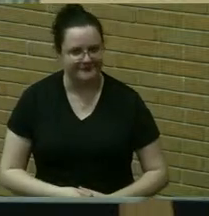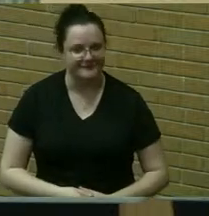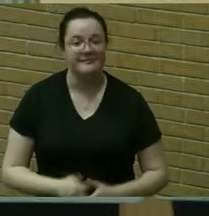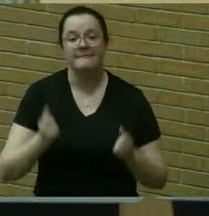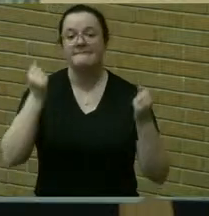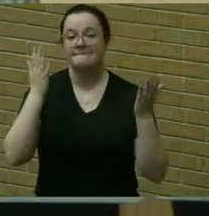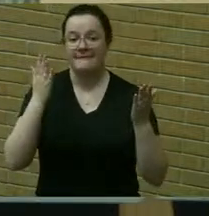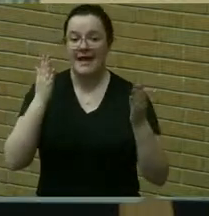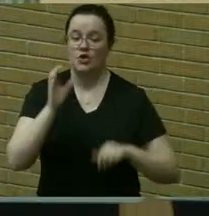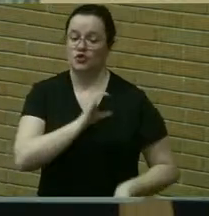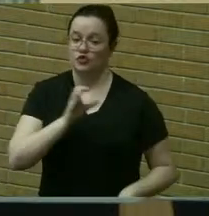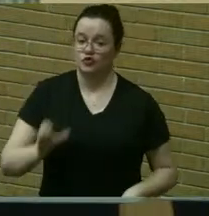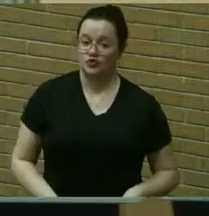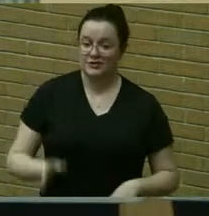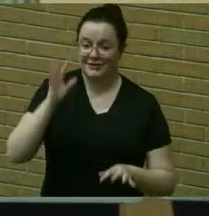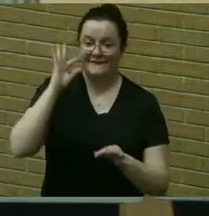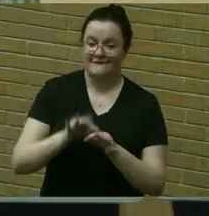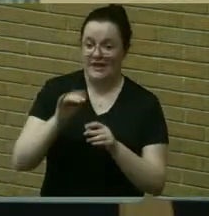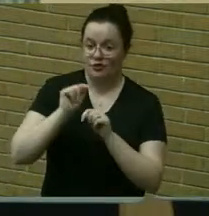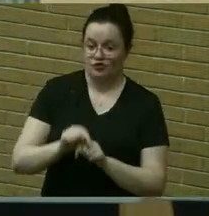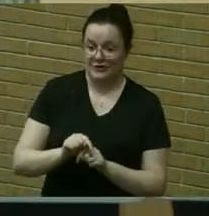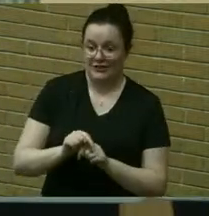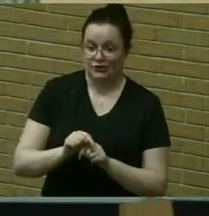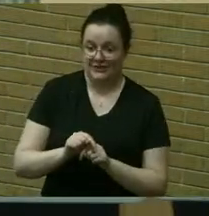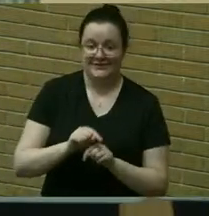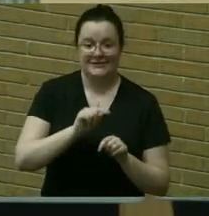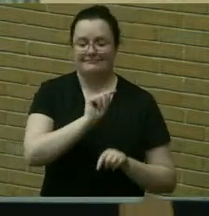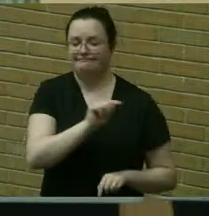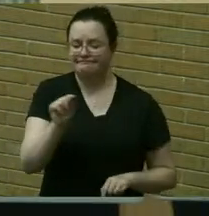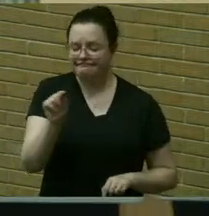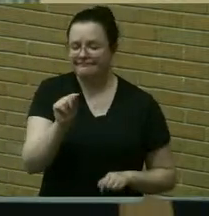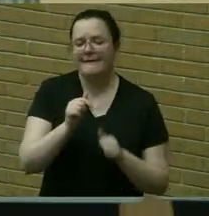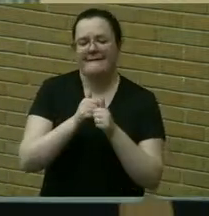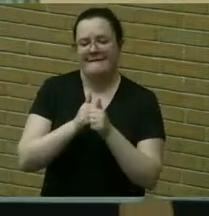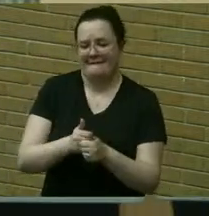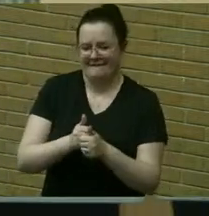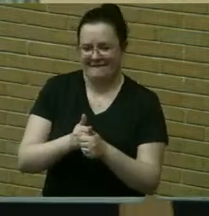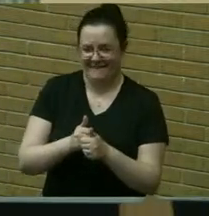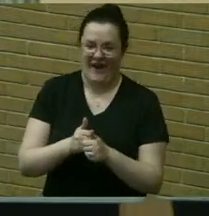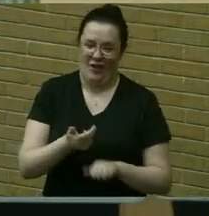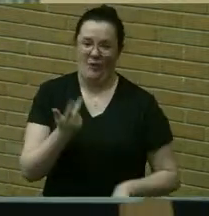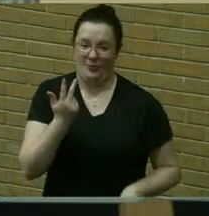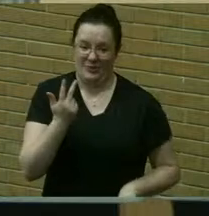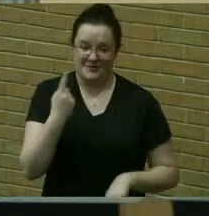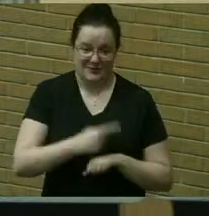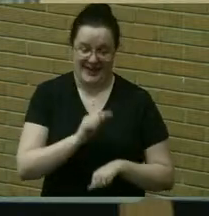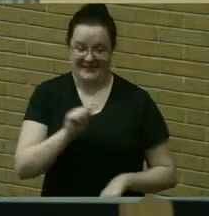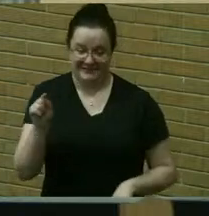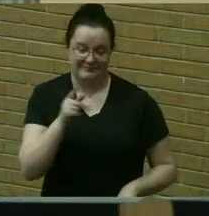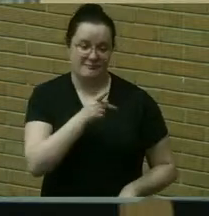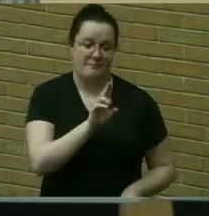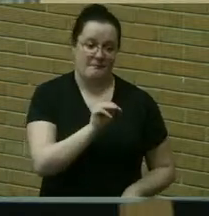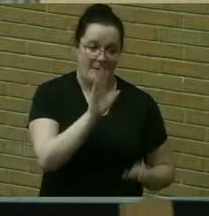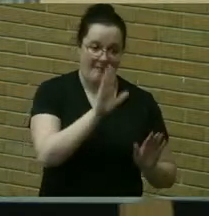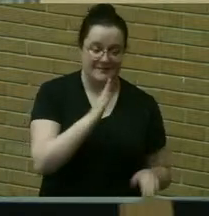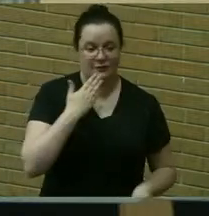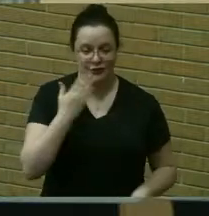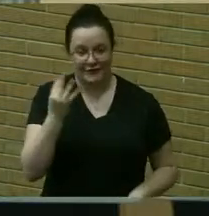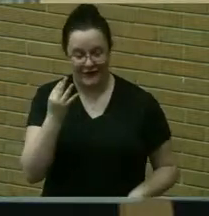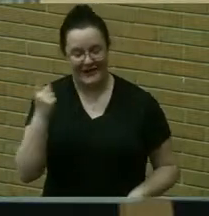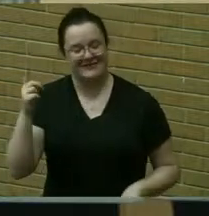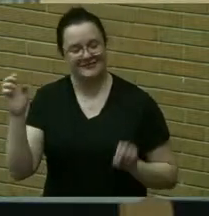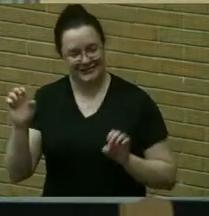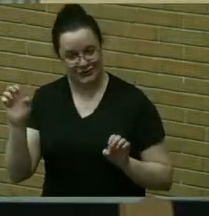faith traditions revolve around those three days and i wish everyone celebrating easter a very happy